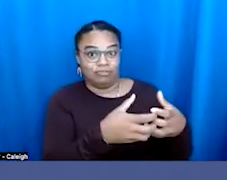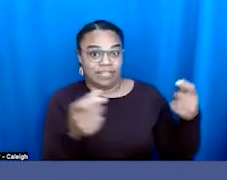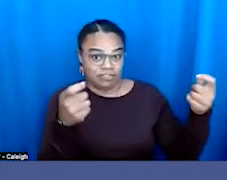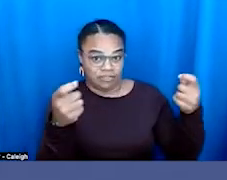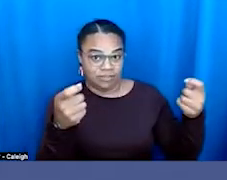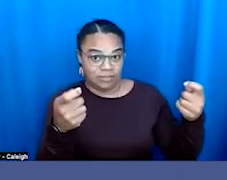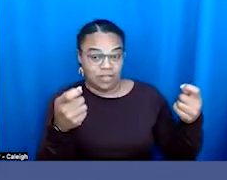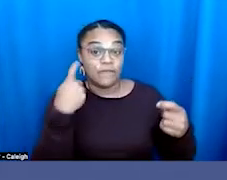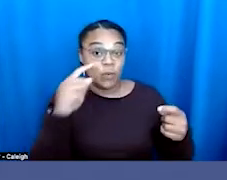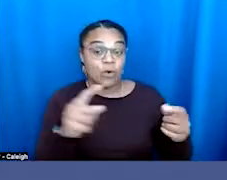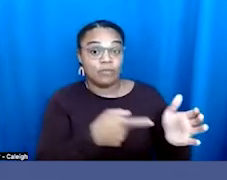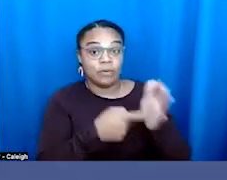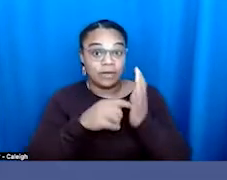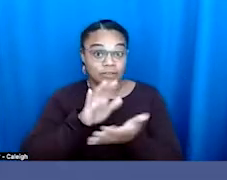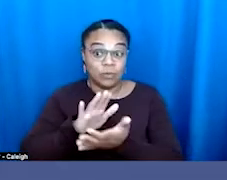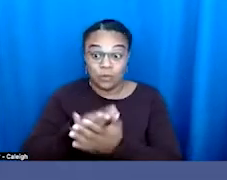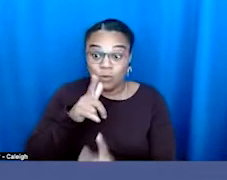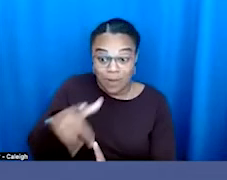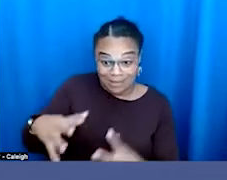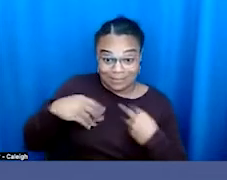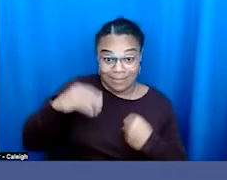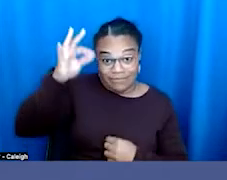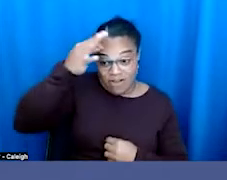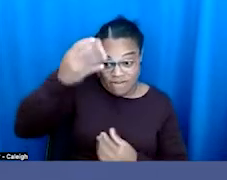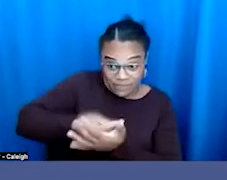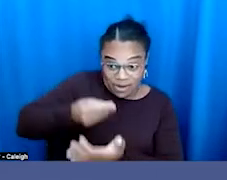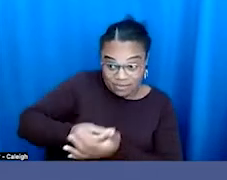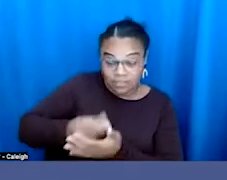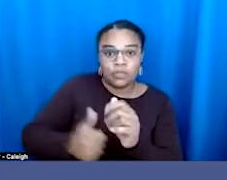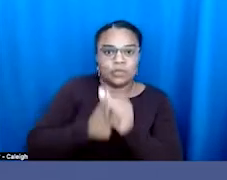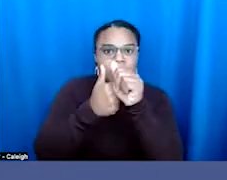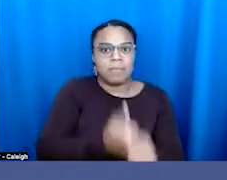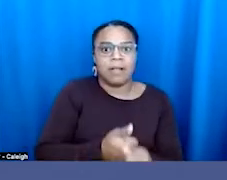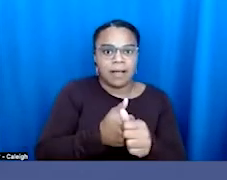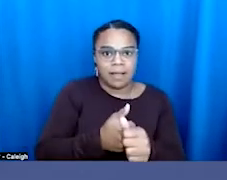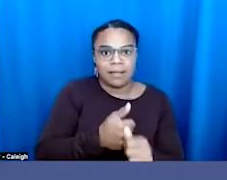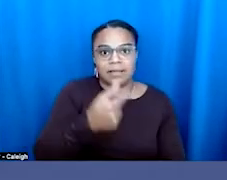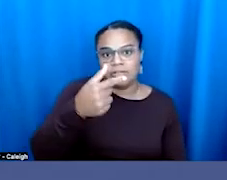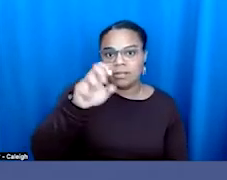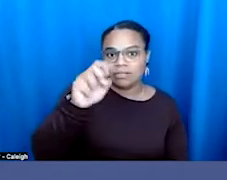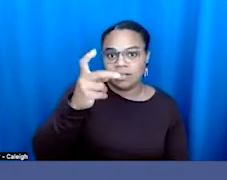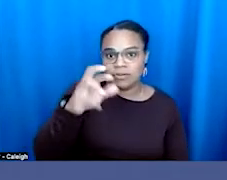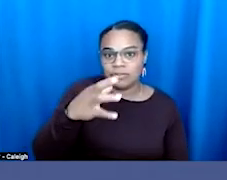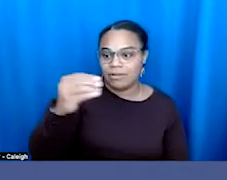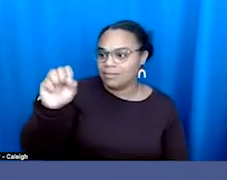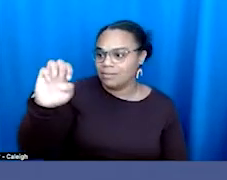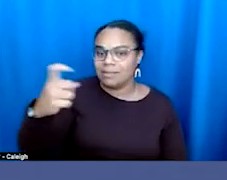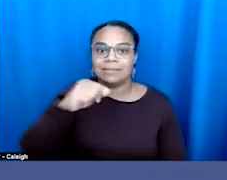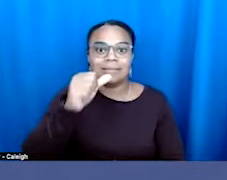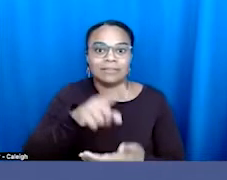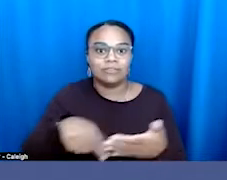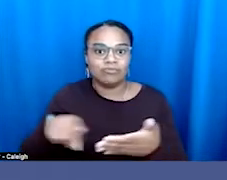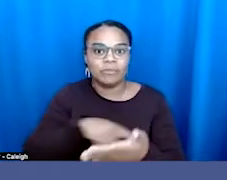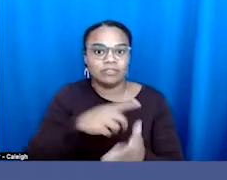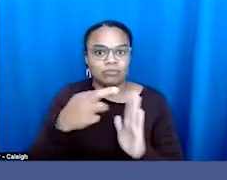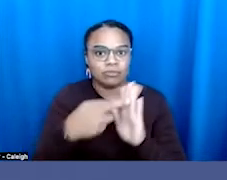federal funds for free lunch programs to comply with gender and sex non-discrimination rules. They